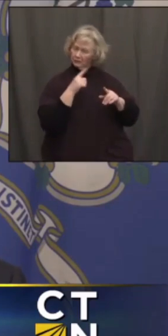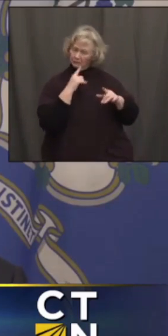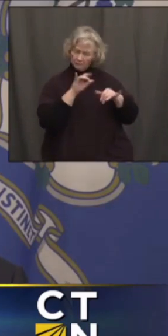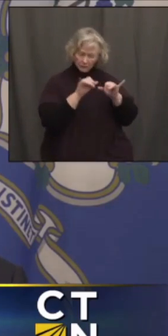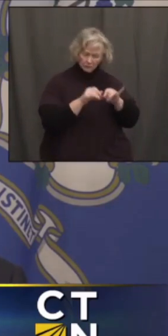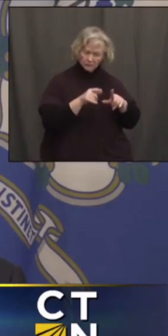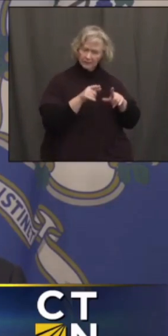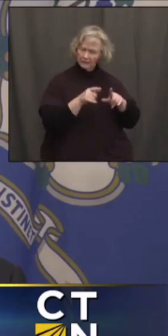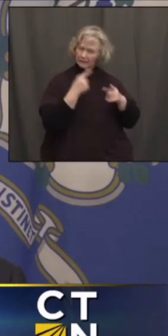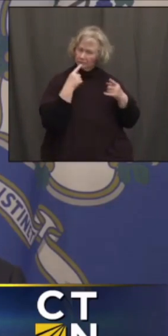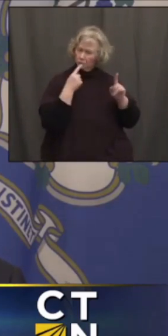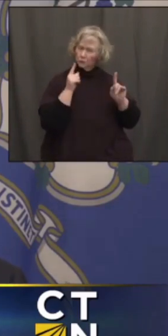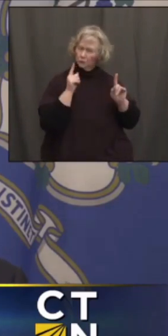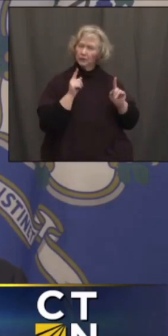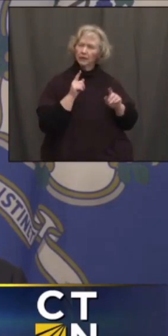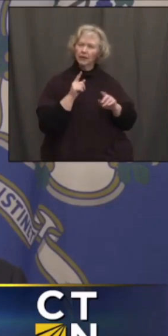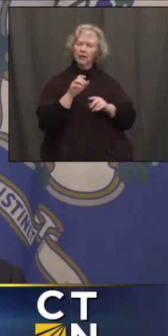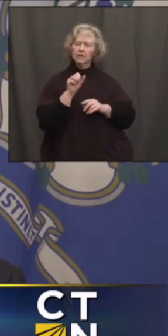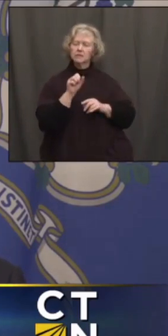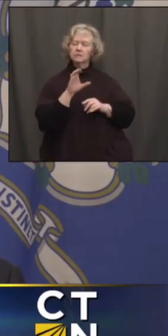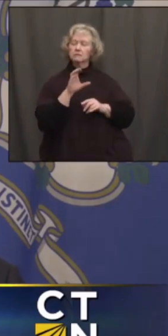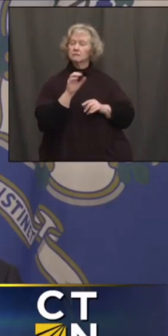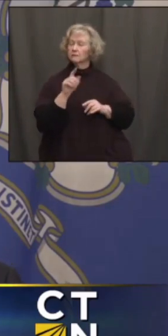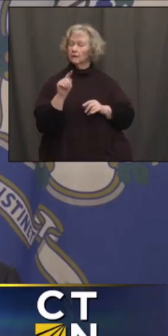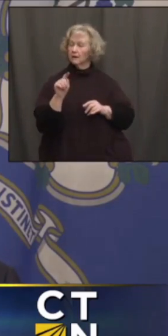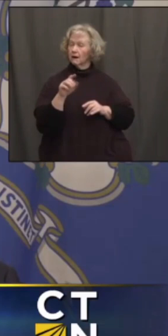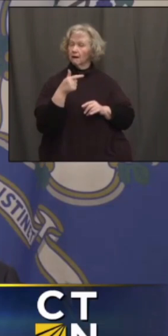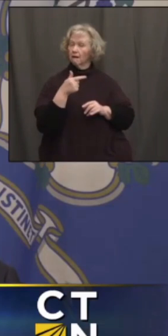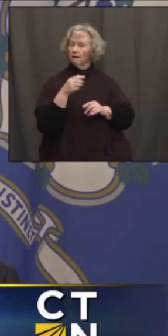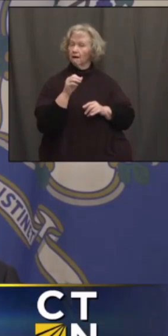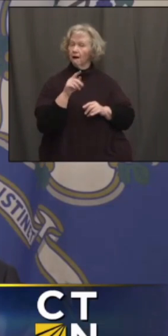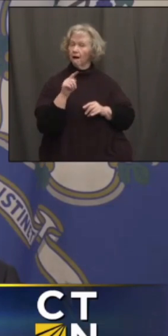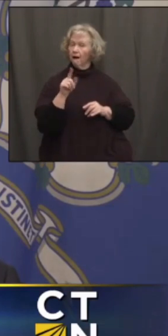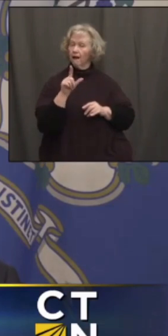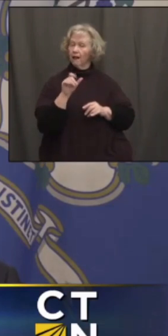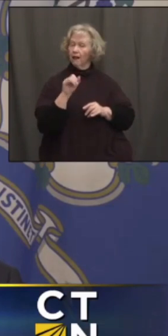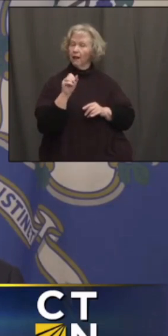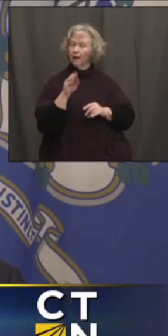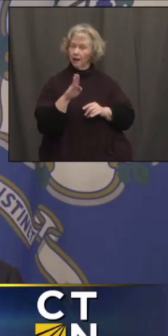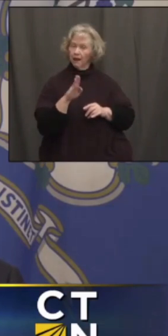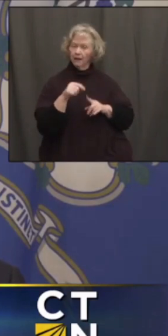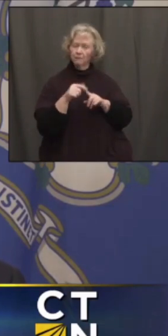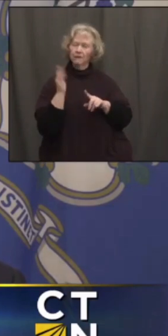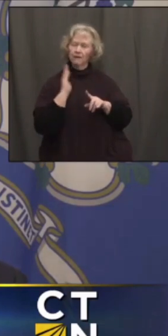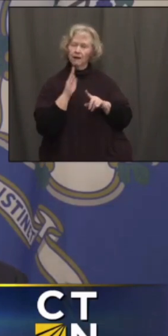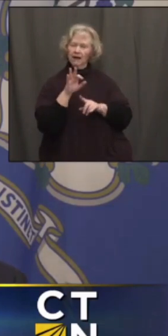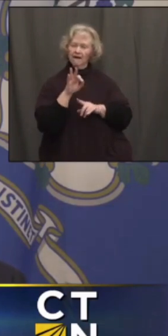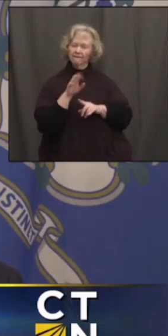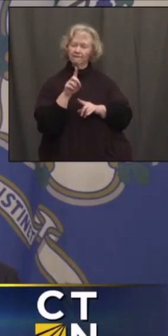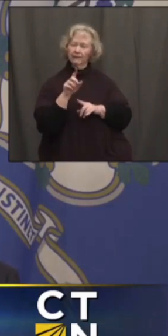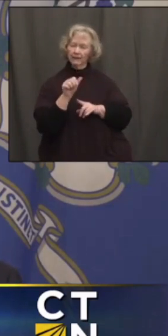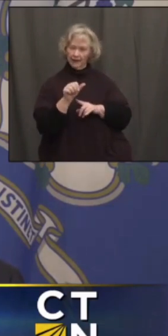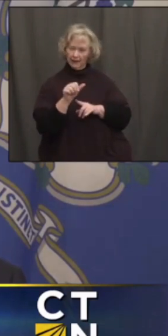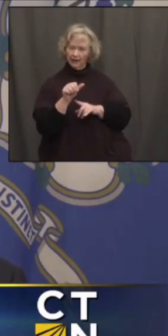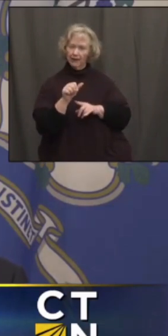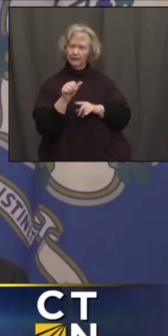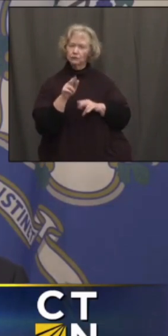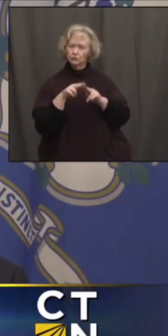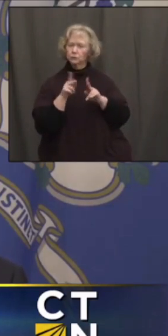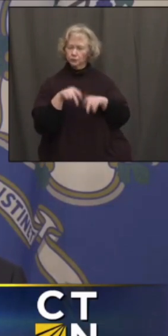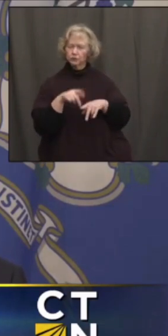know what works. We'll probably have Scott Gottlieb on next week to describe, from his point of view, as the former FDA chairman and a Connecticut resident,